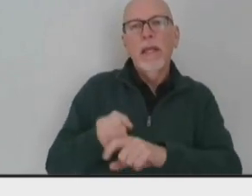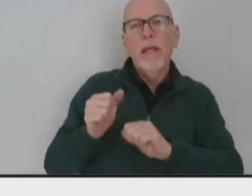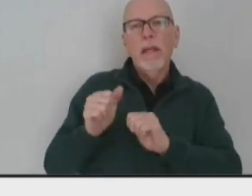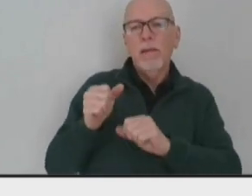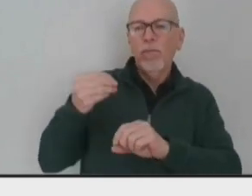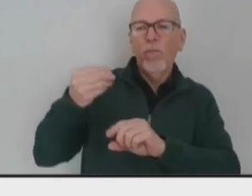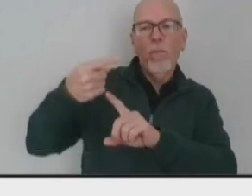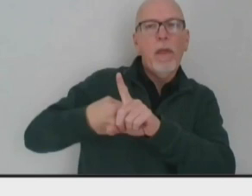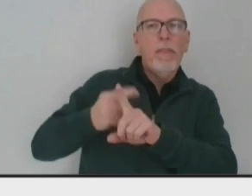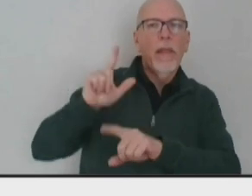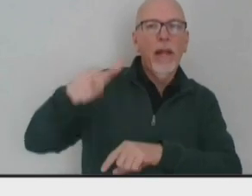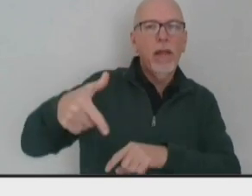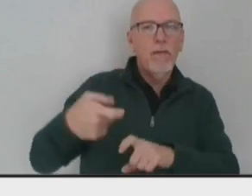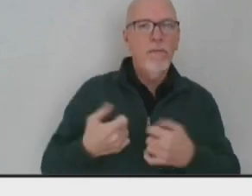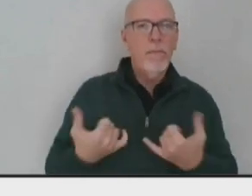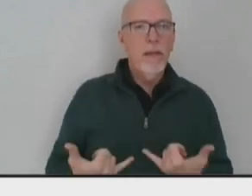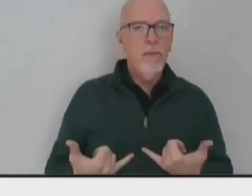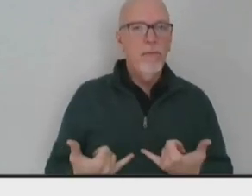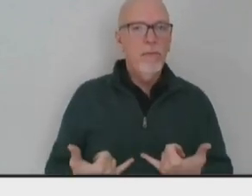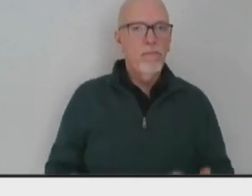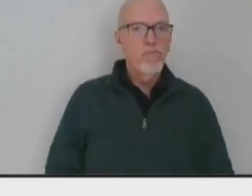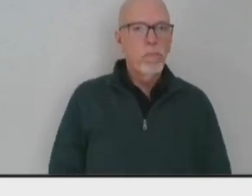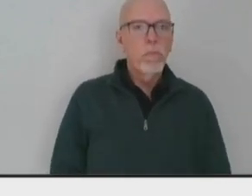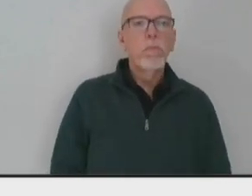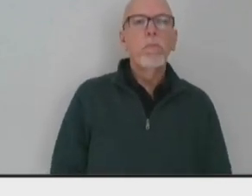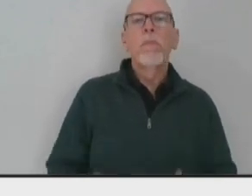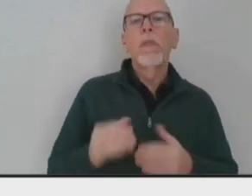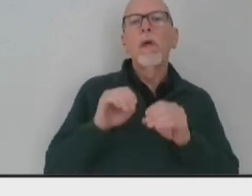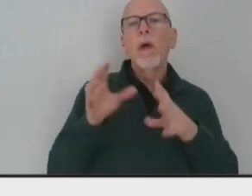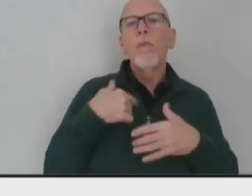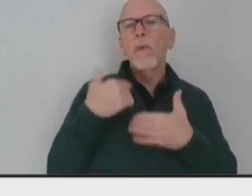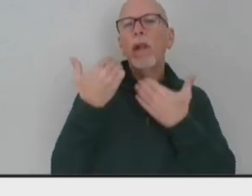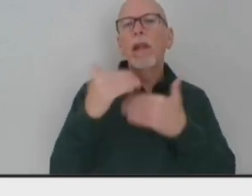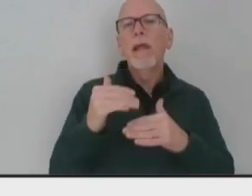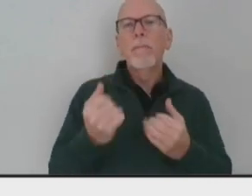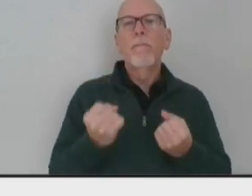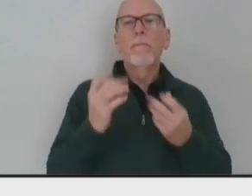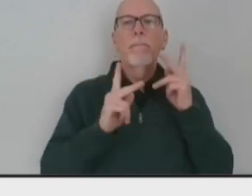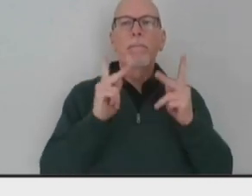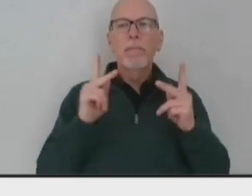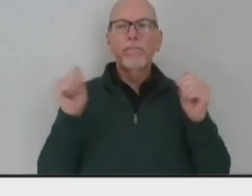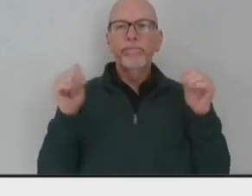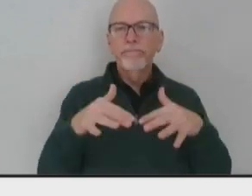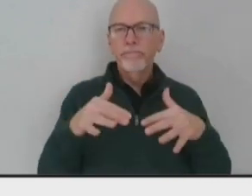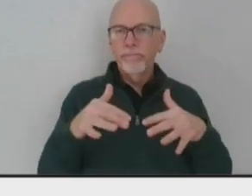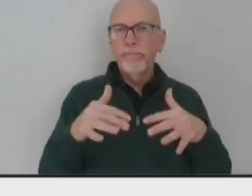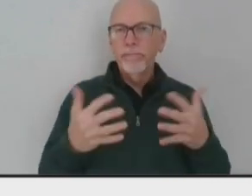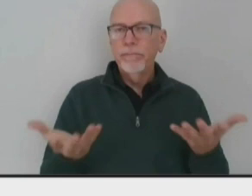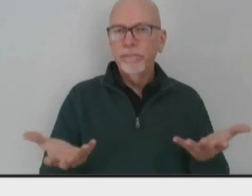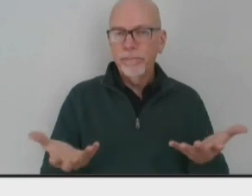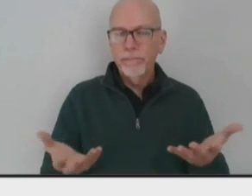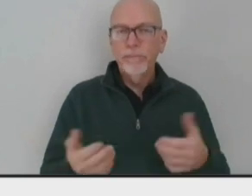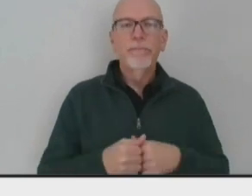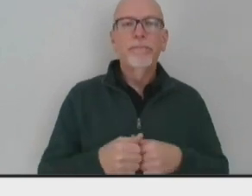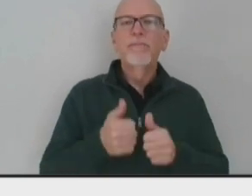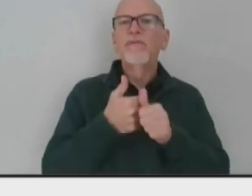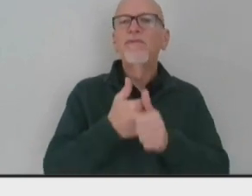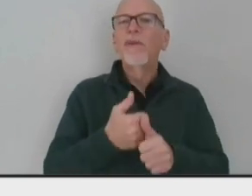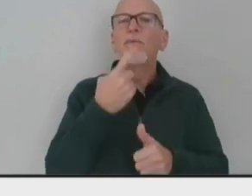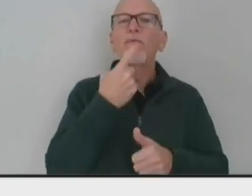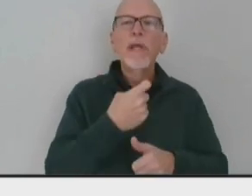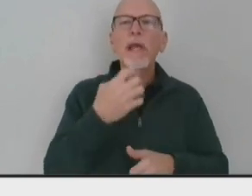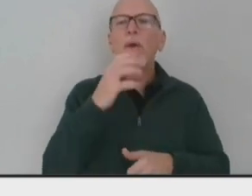where we sit today. It's obviously limiting the size of your gatherings by following those red,